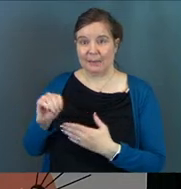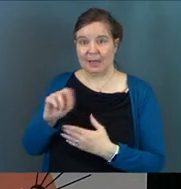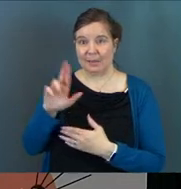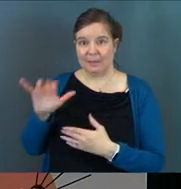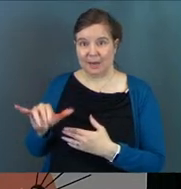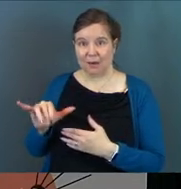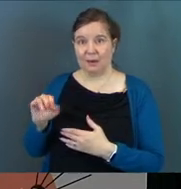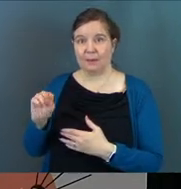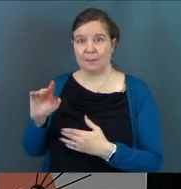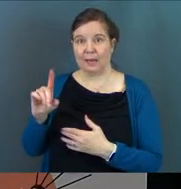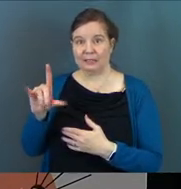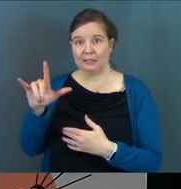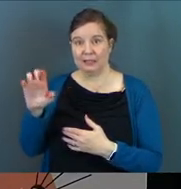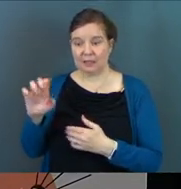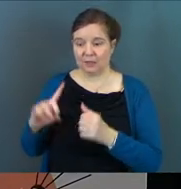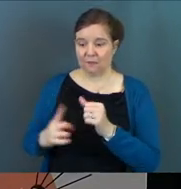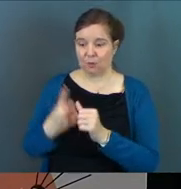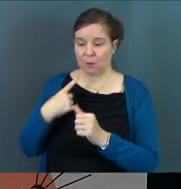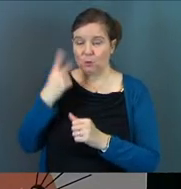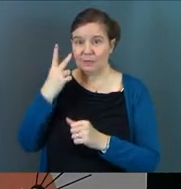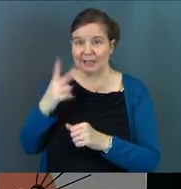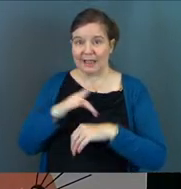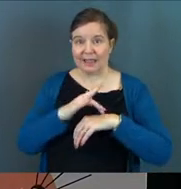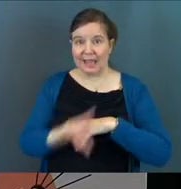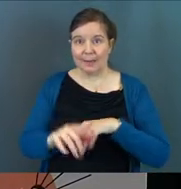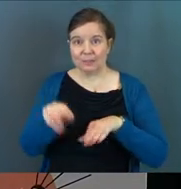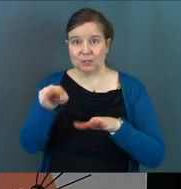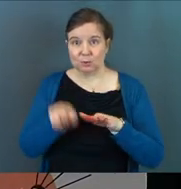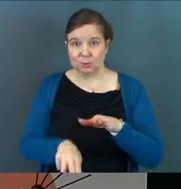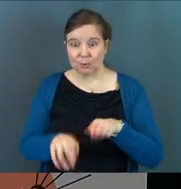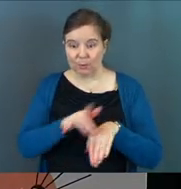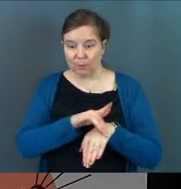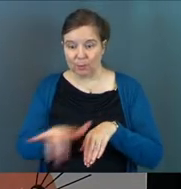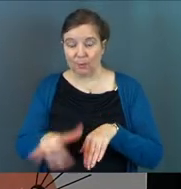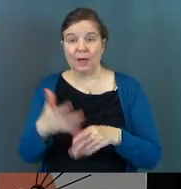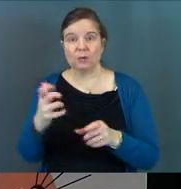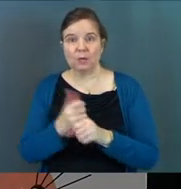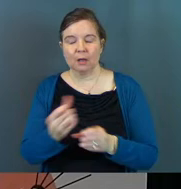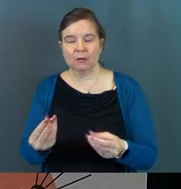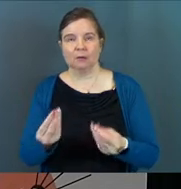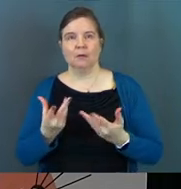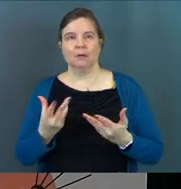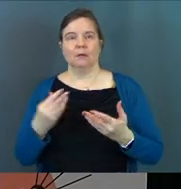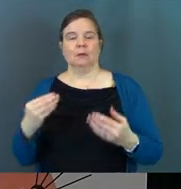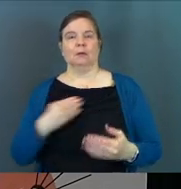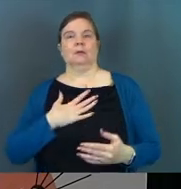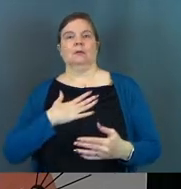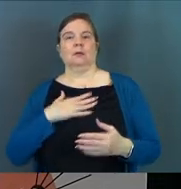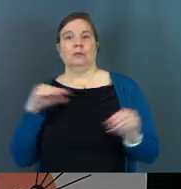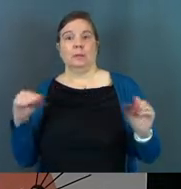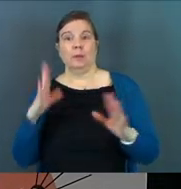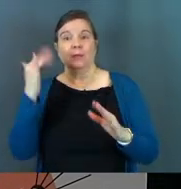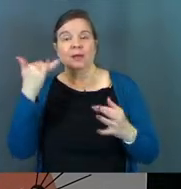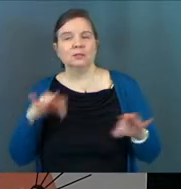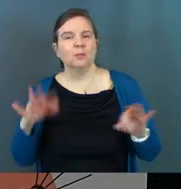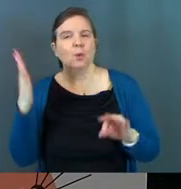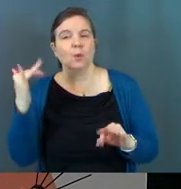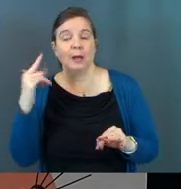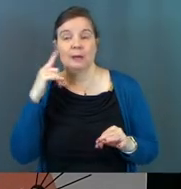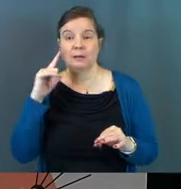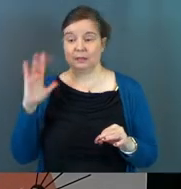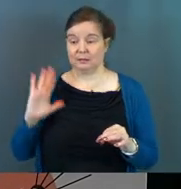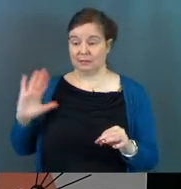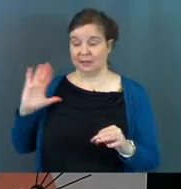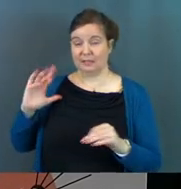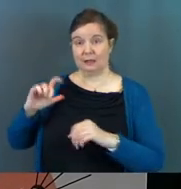Mary Magdalene. are the first ones to see the empty tomb and to get the miracle. And that's so important. Why? Because in